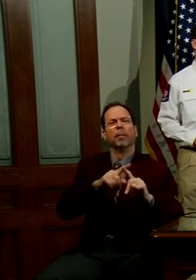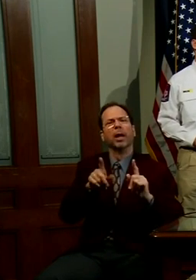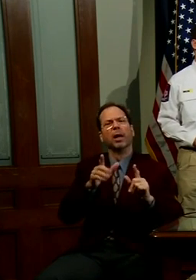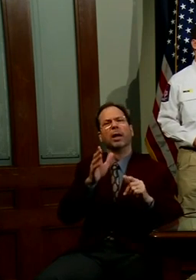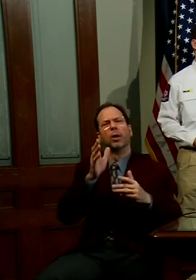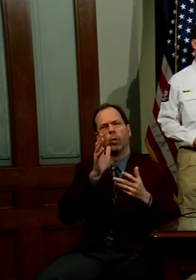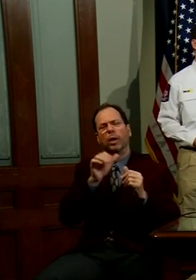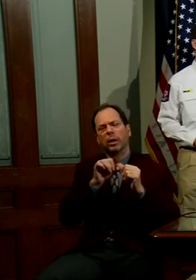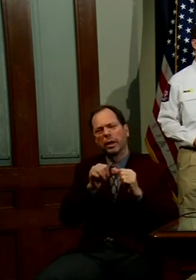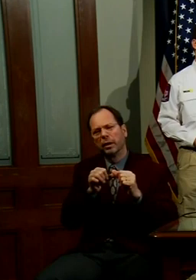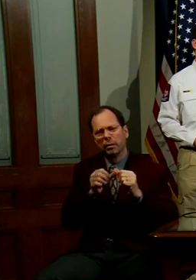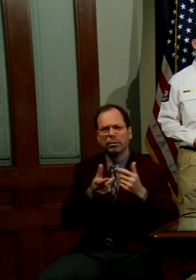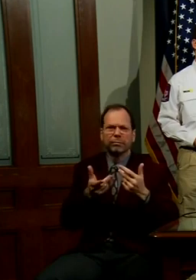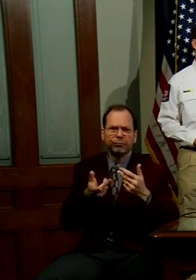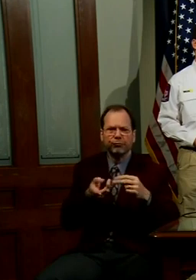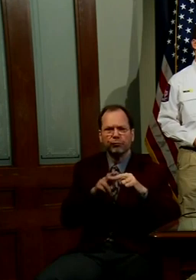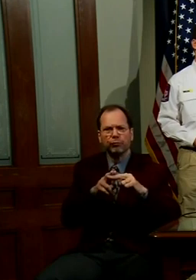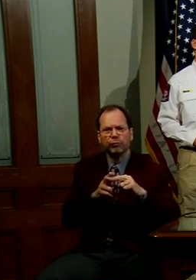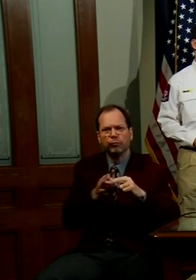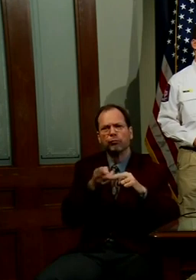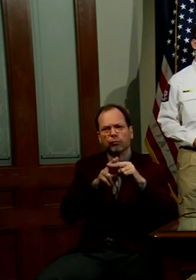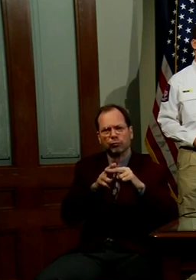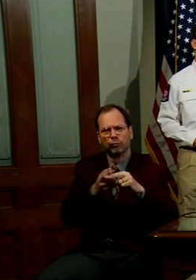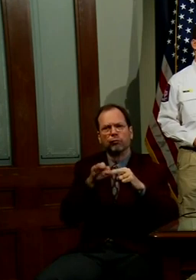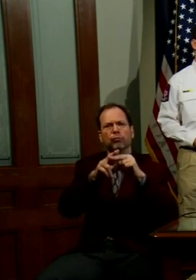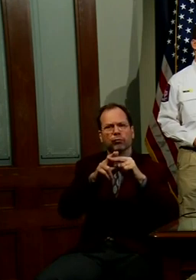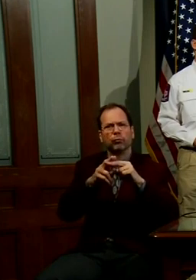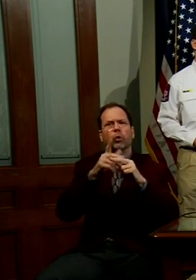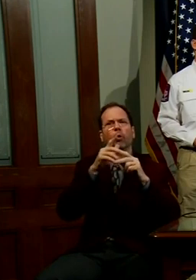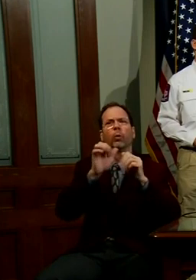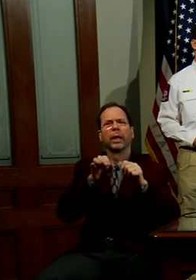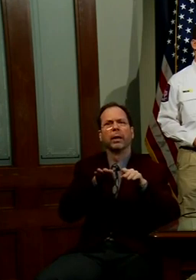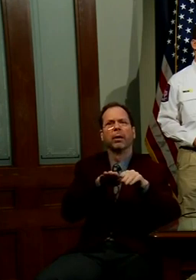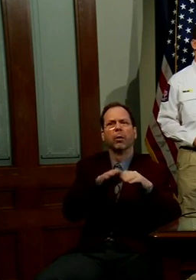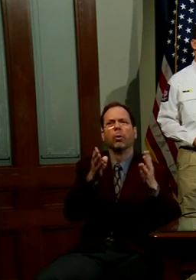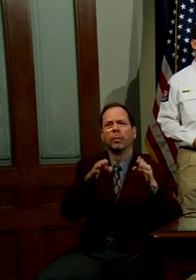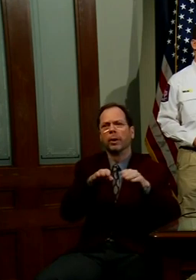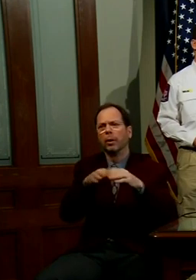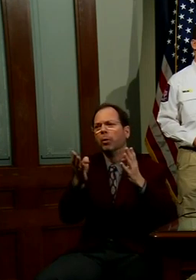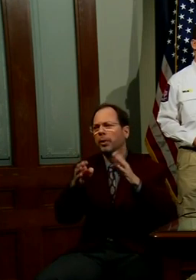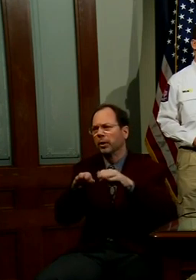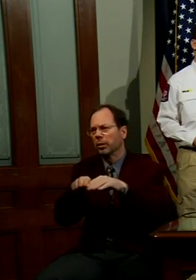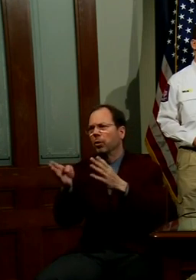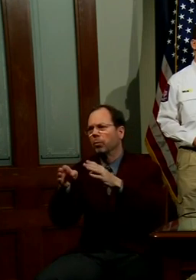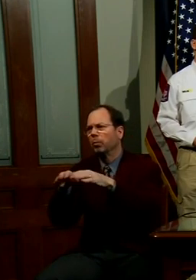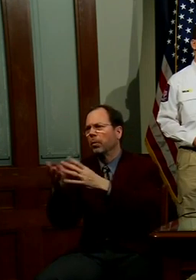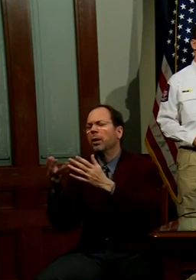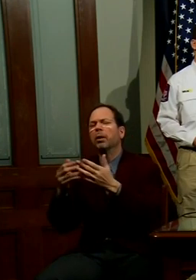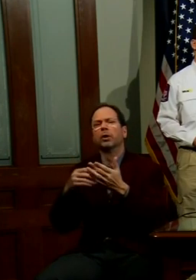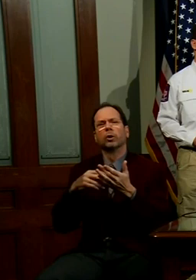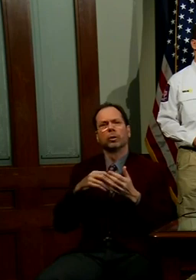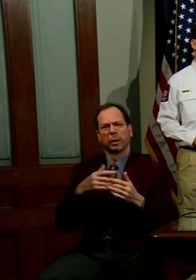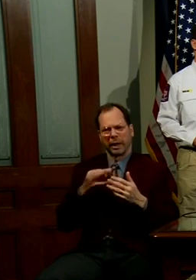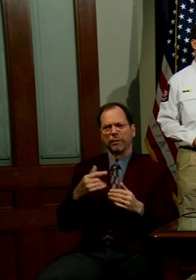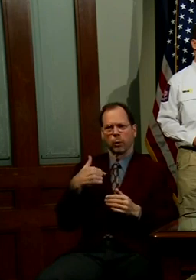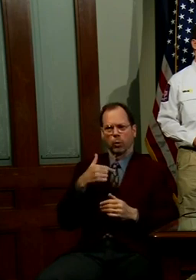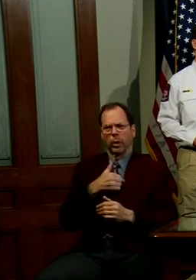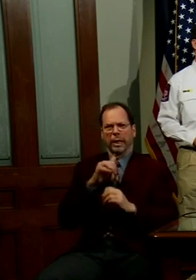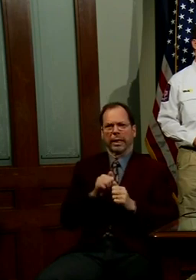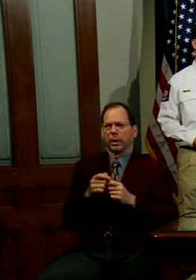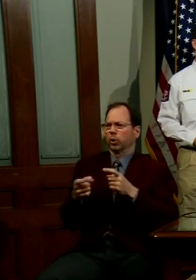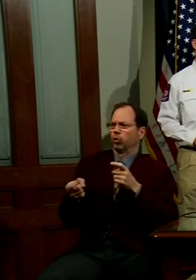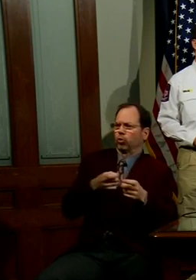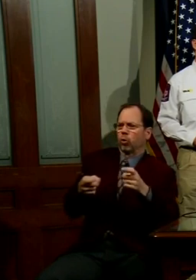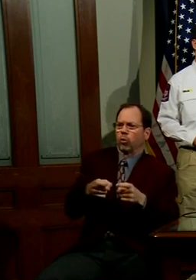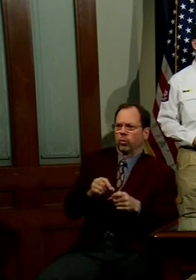process and continue to be able to expand those that are able to open, and as we continue to show we are capable of containing the spread of the